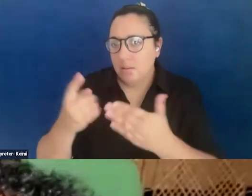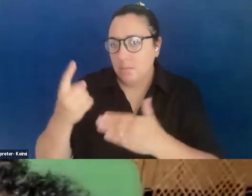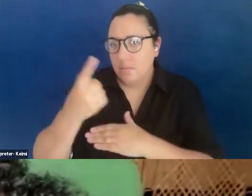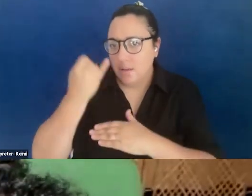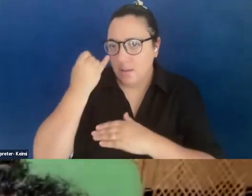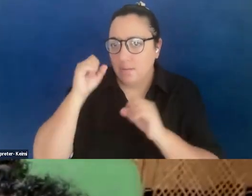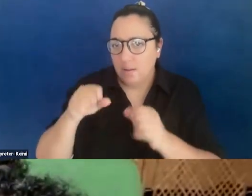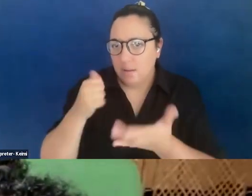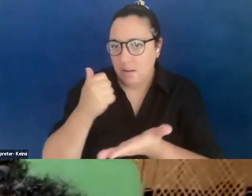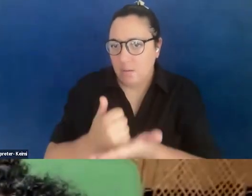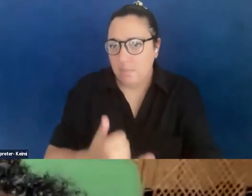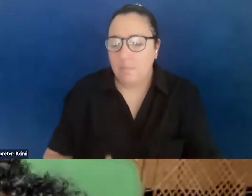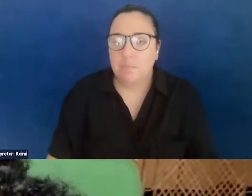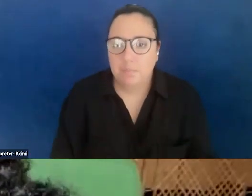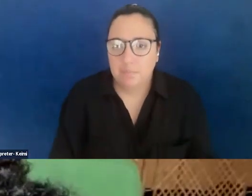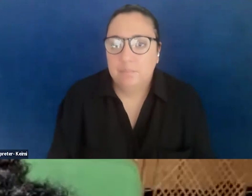help.